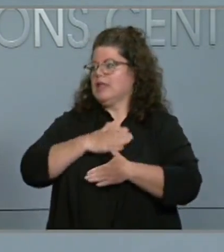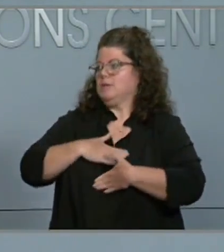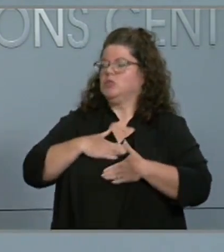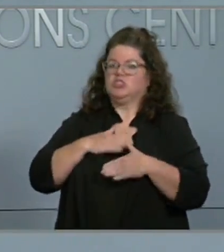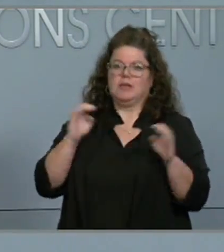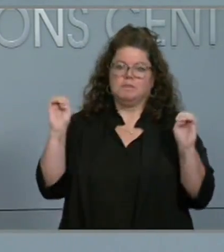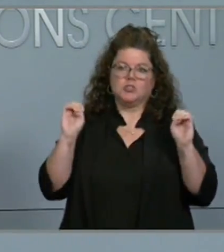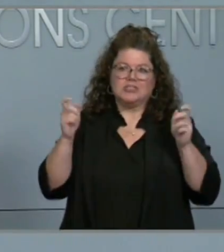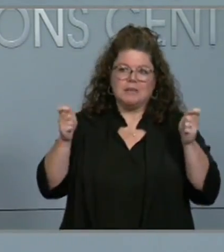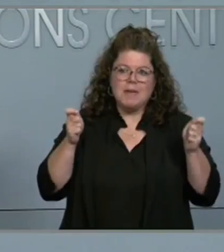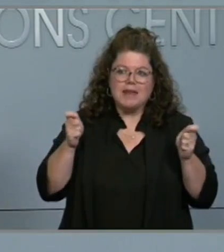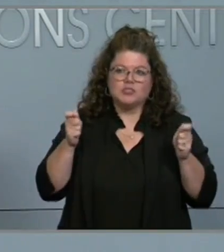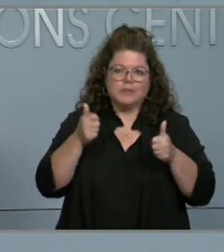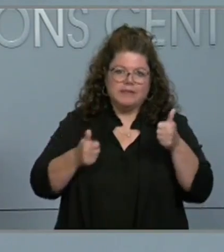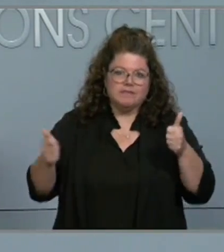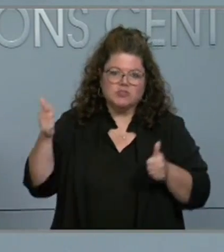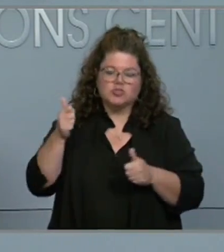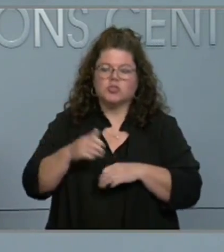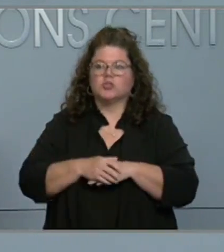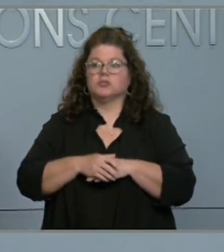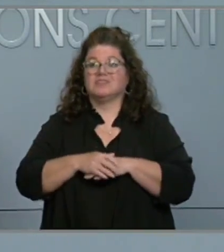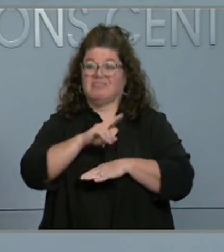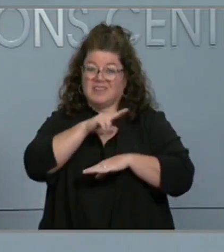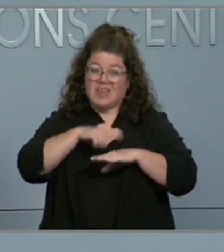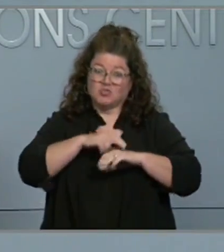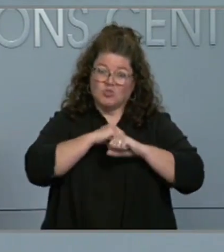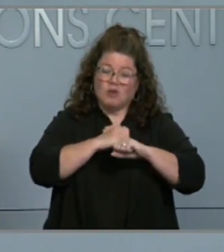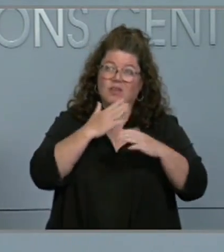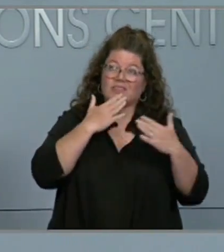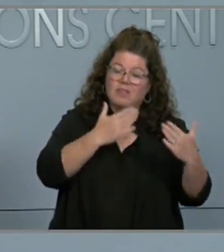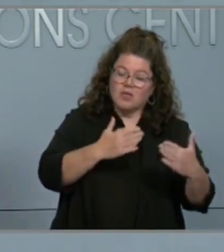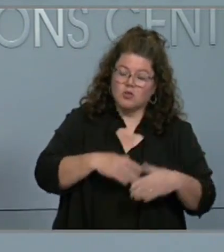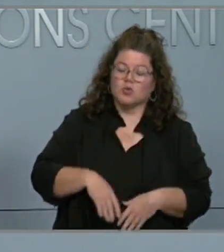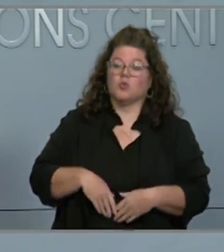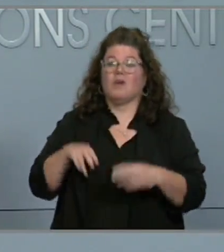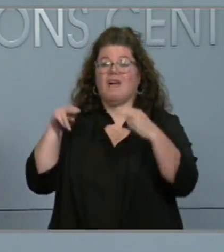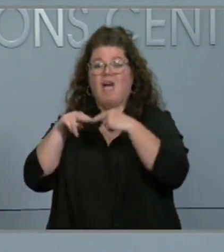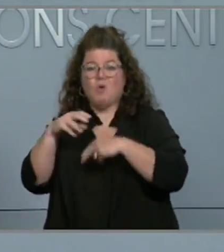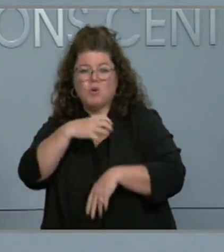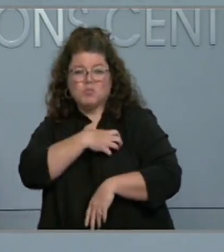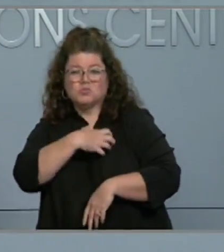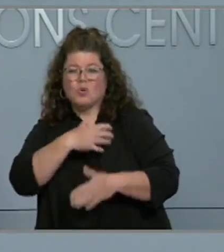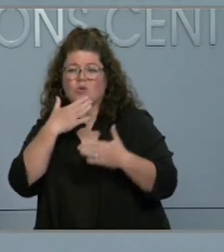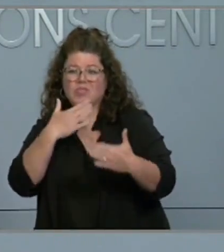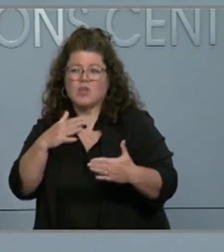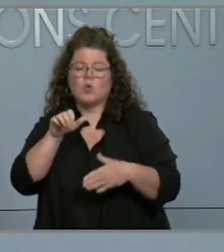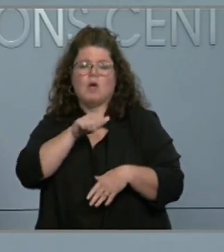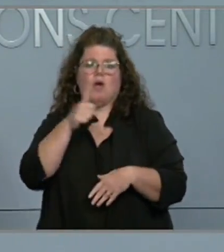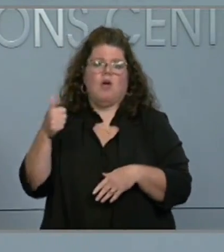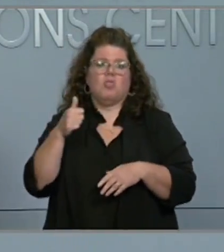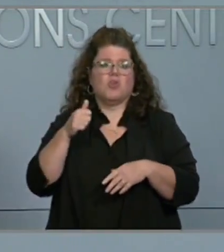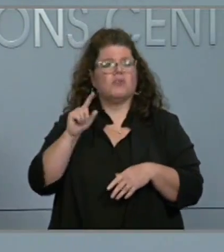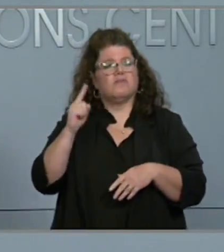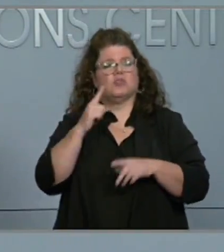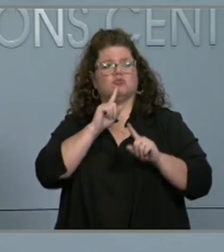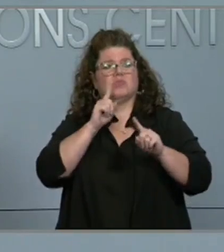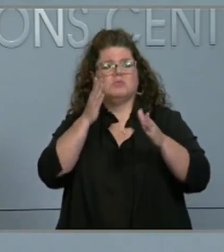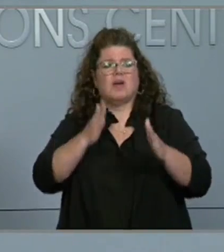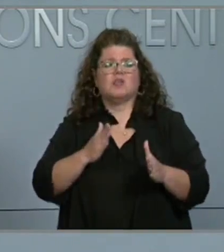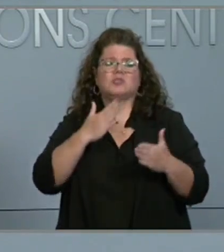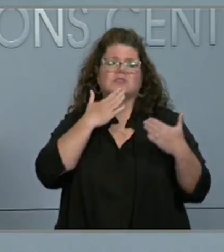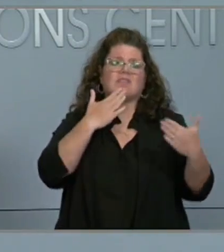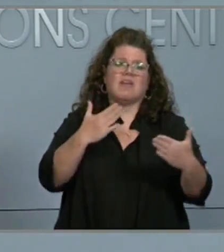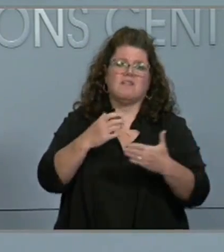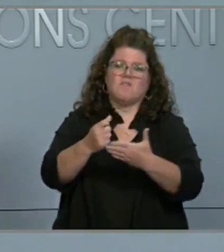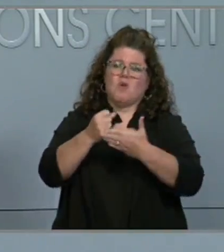emergency management officials, our National Guard, our State Highway Patrol, and other first responders to keep people safe.